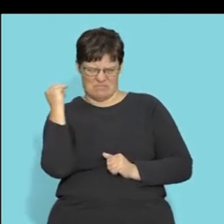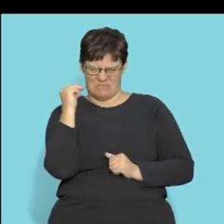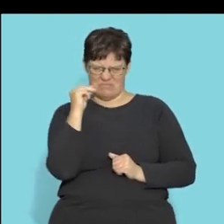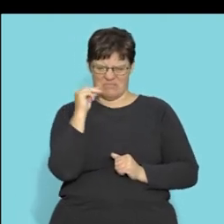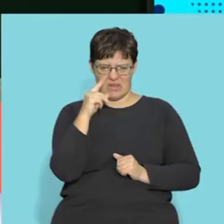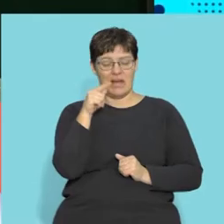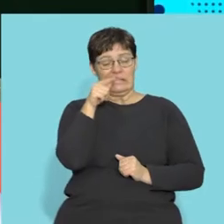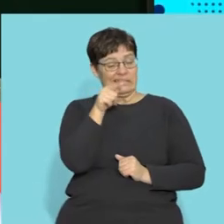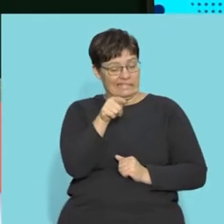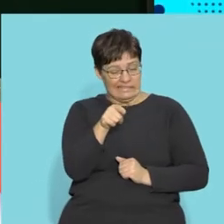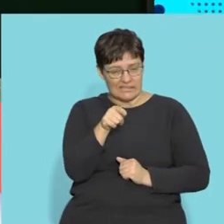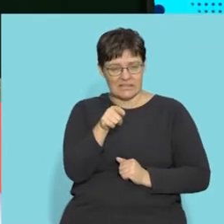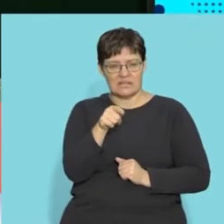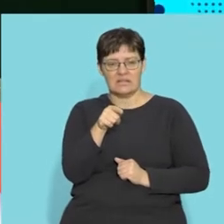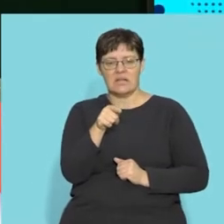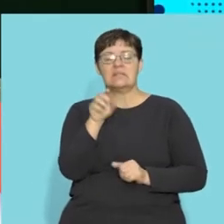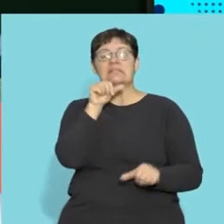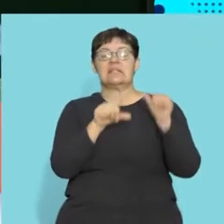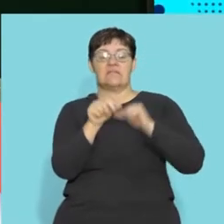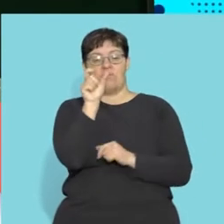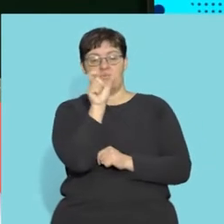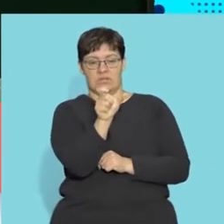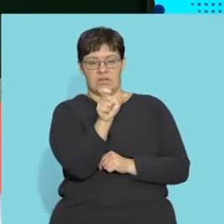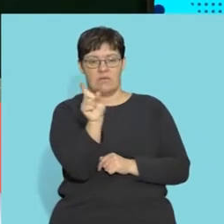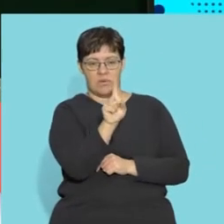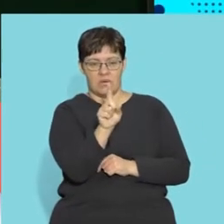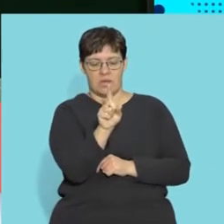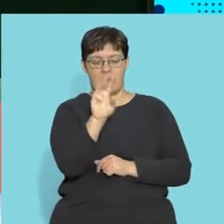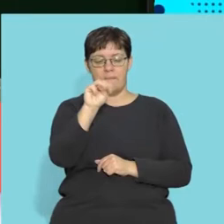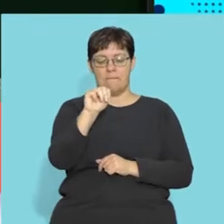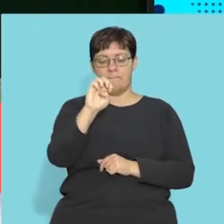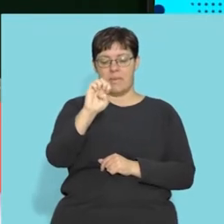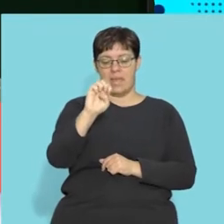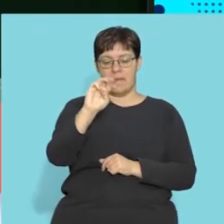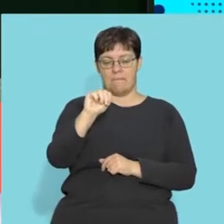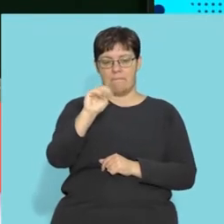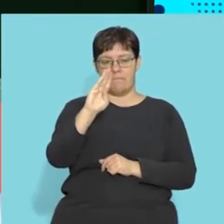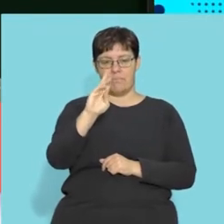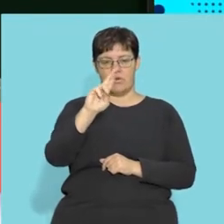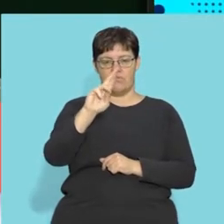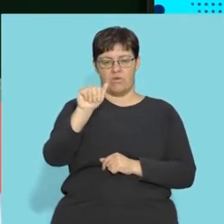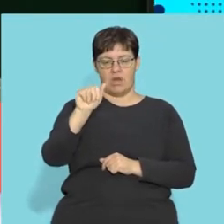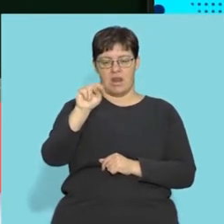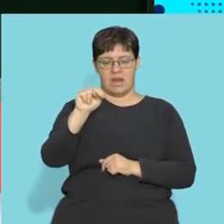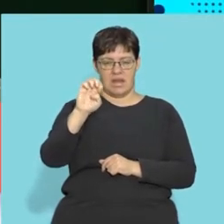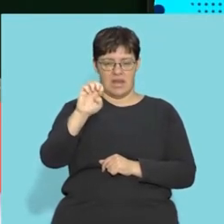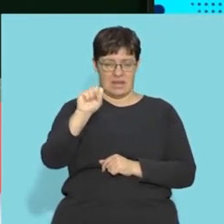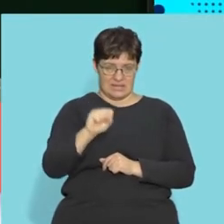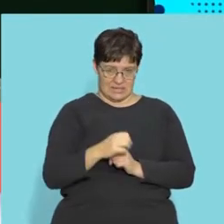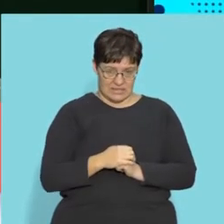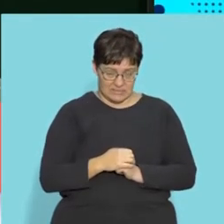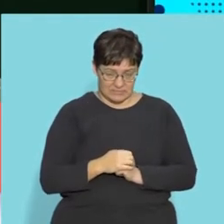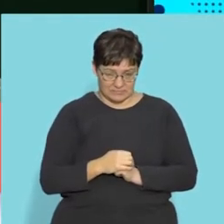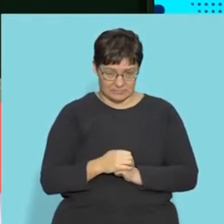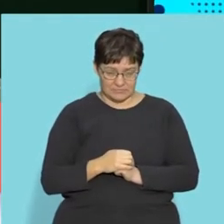You know, it's a funny name. But meninges is a scientific word for membranes. Right. So it's easy.